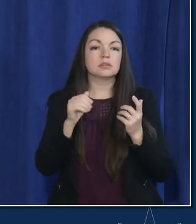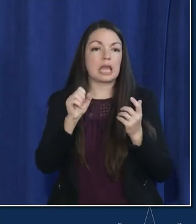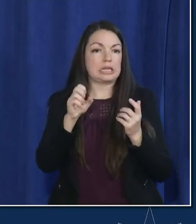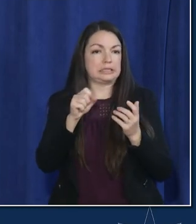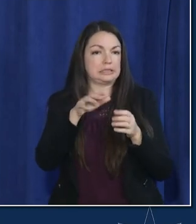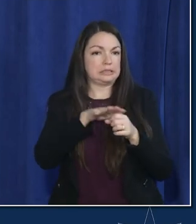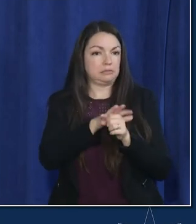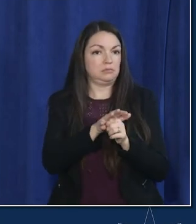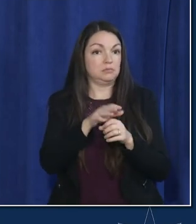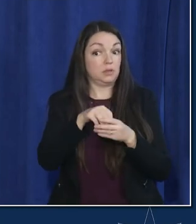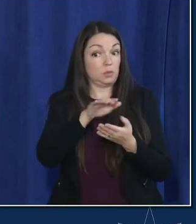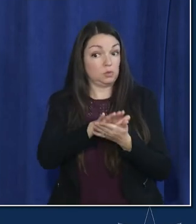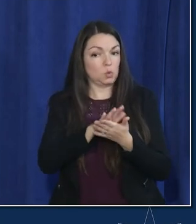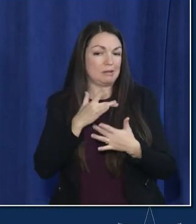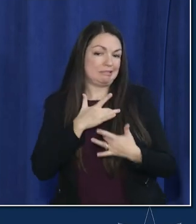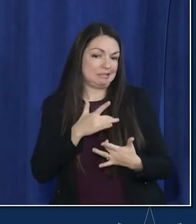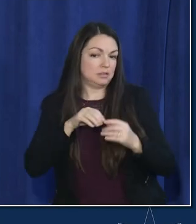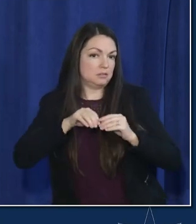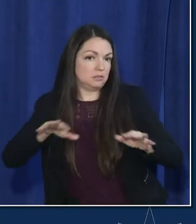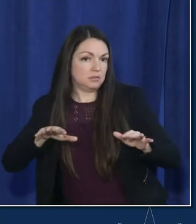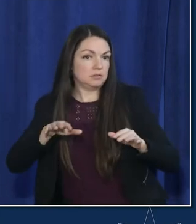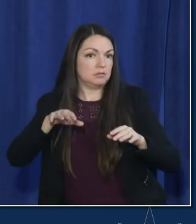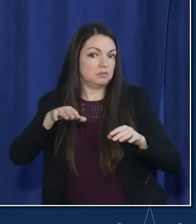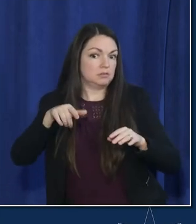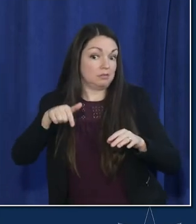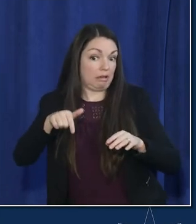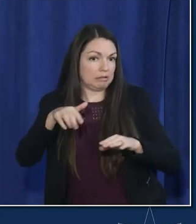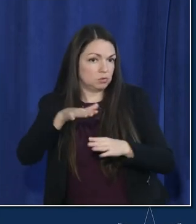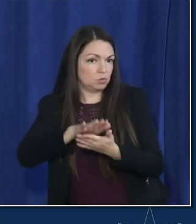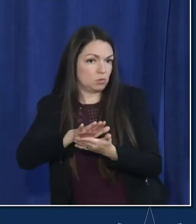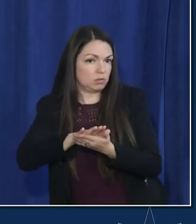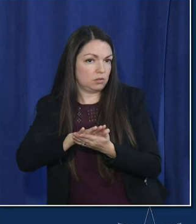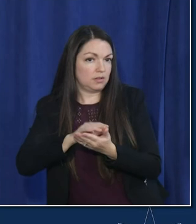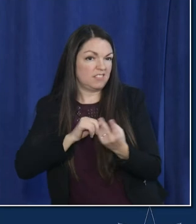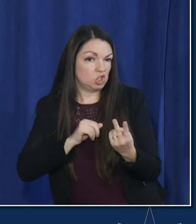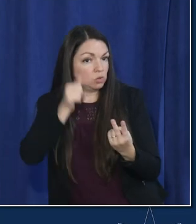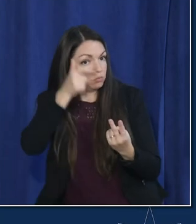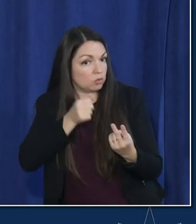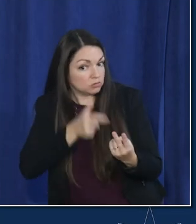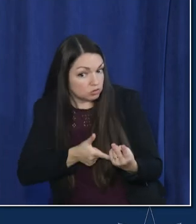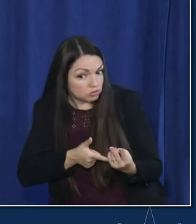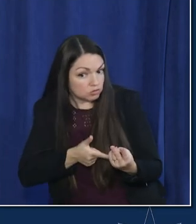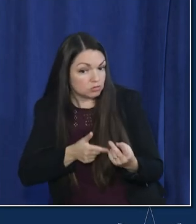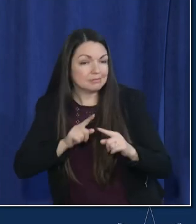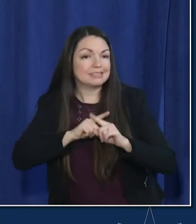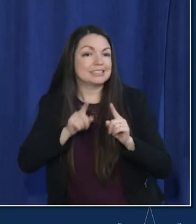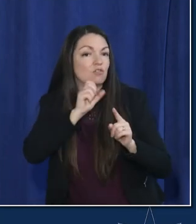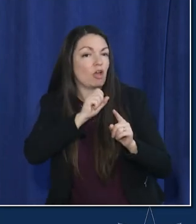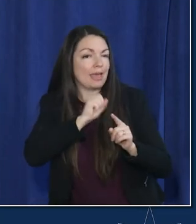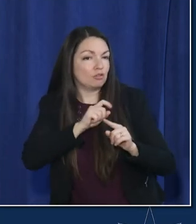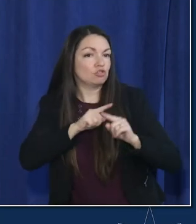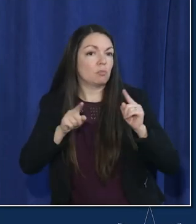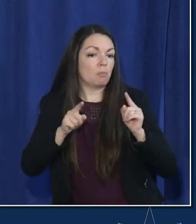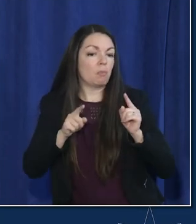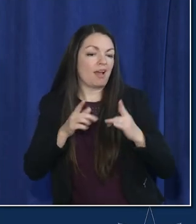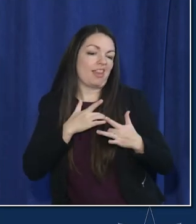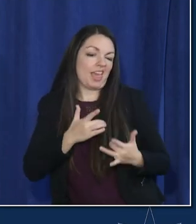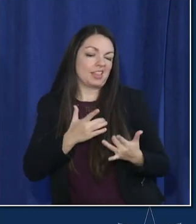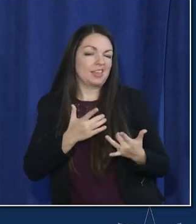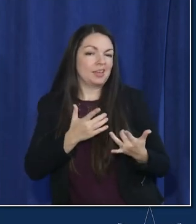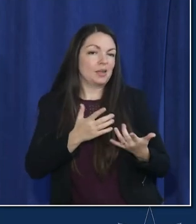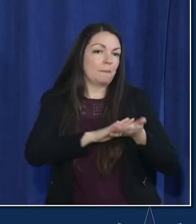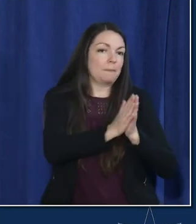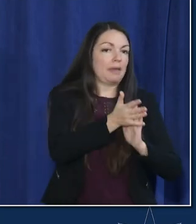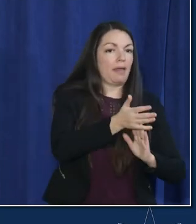likely transmission within the school is this you know two two siblings who happen to be at different grades but more likely were impacted at